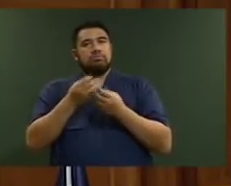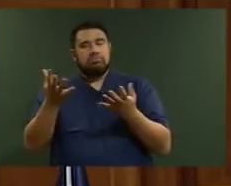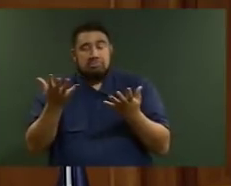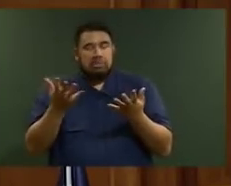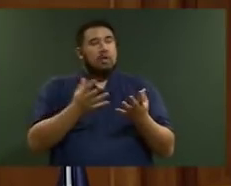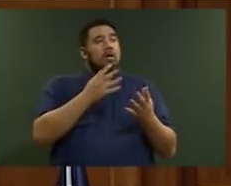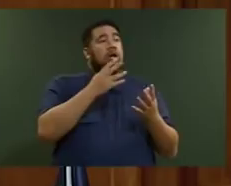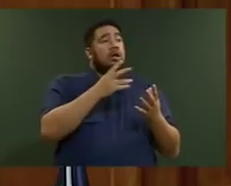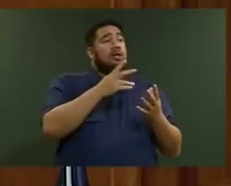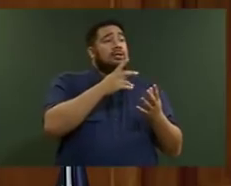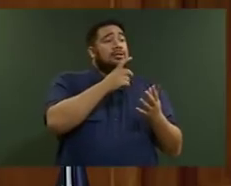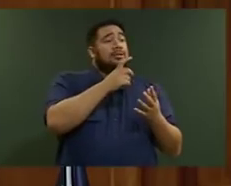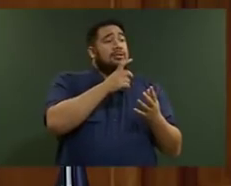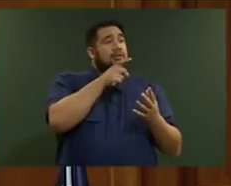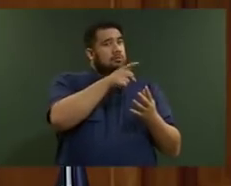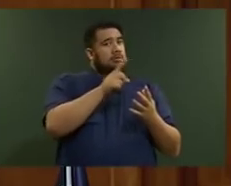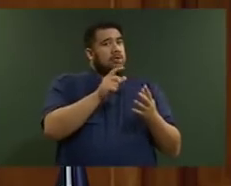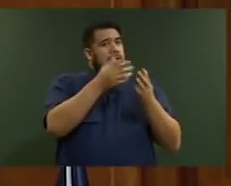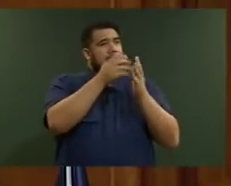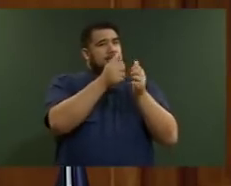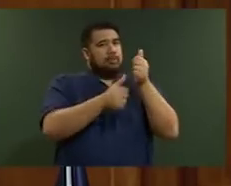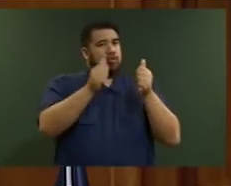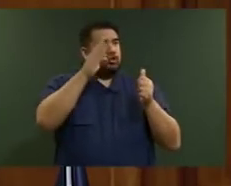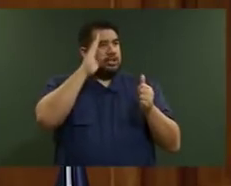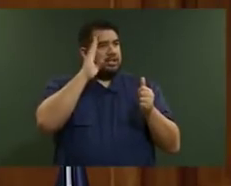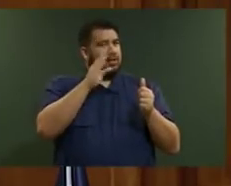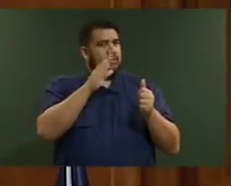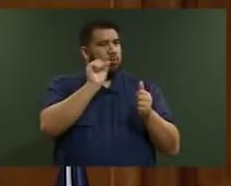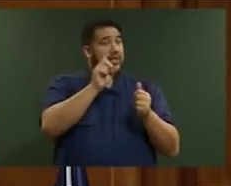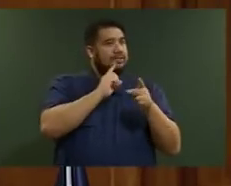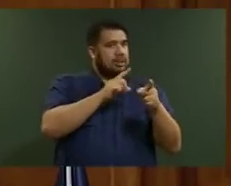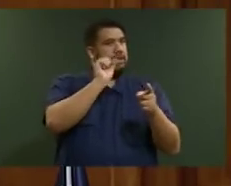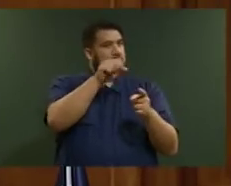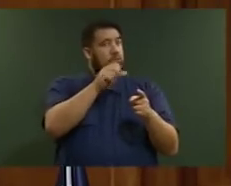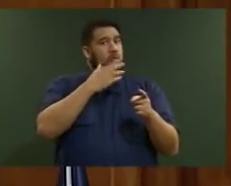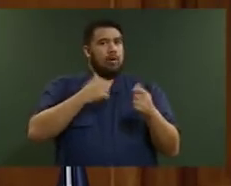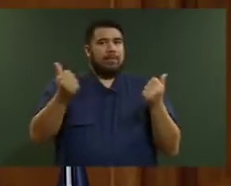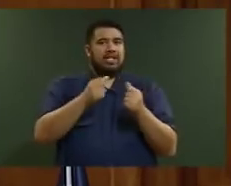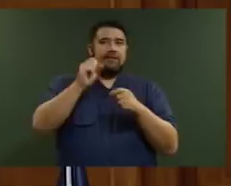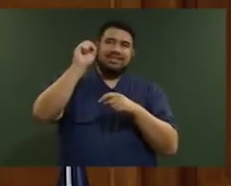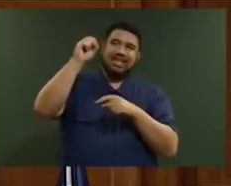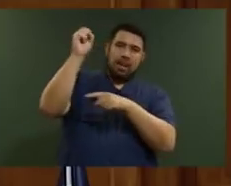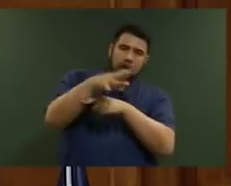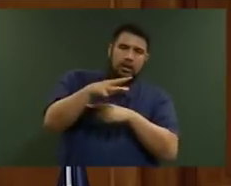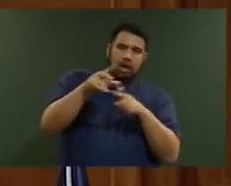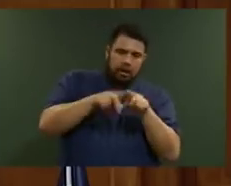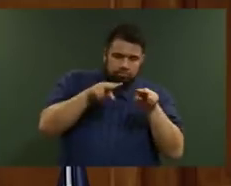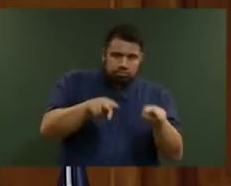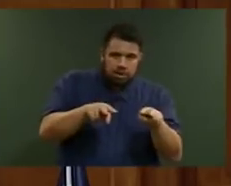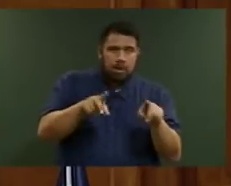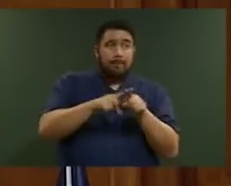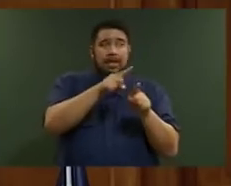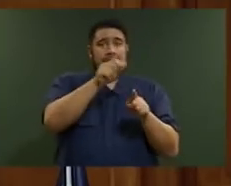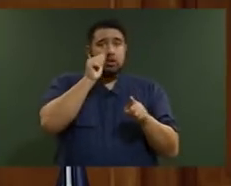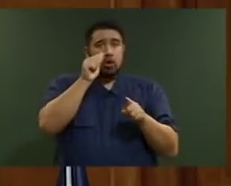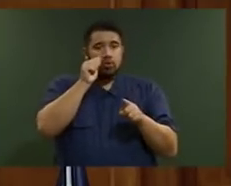I think that he's accurately reflected. We want a good deal of sunlight and he also knows that sunrise is coming to